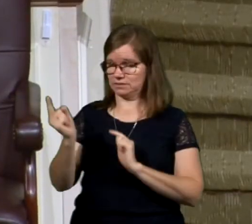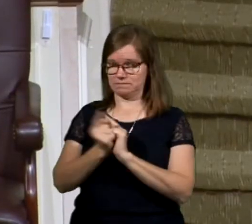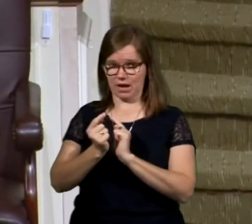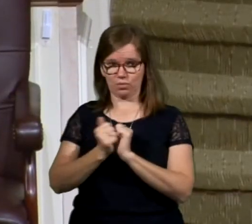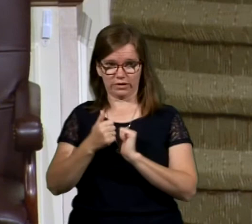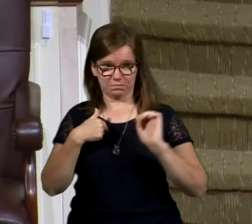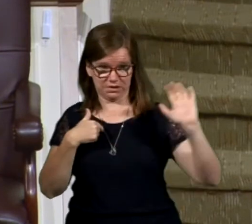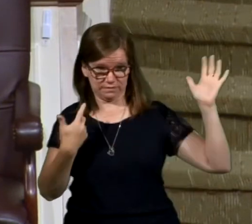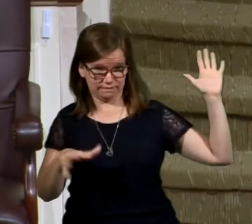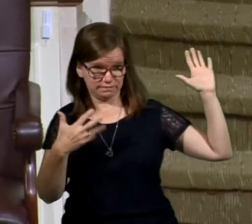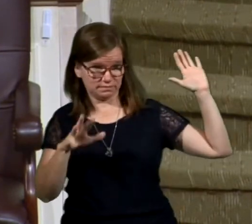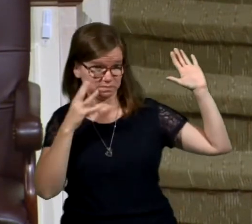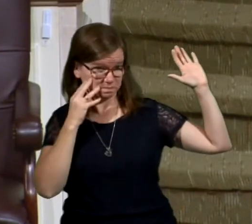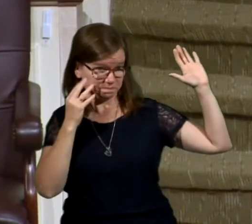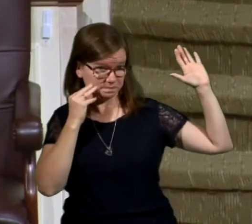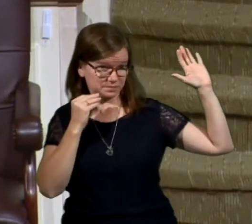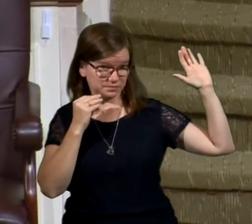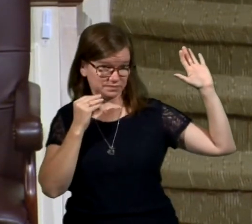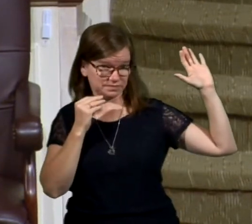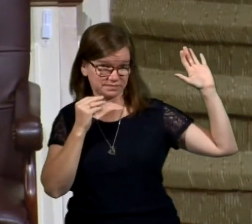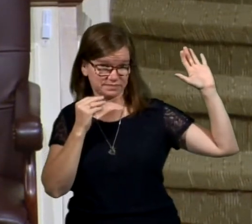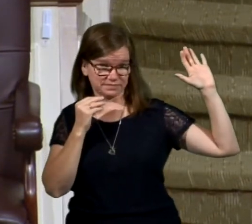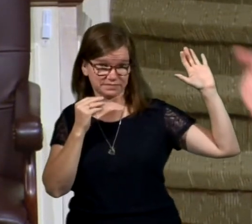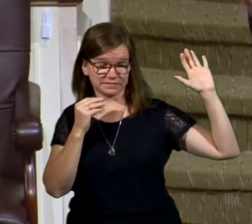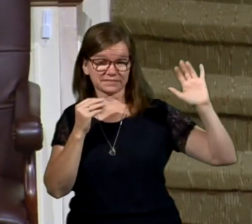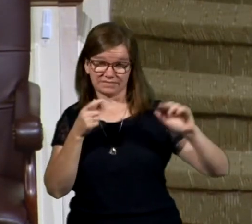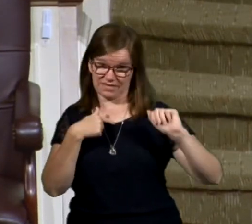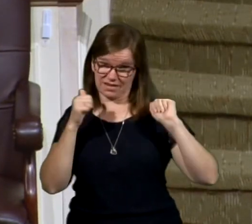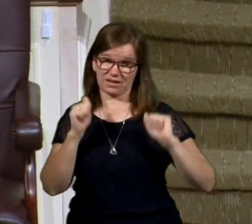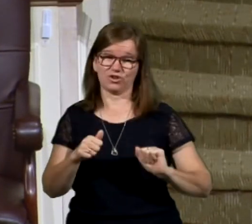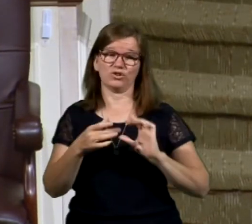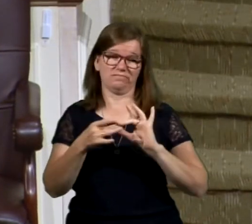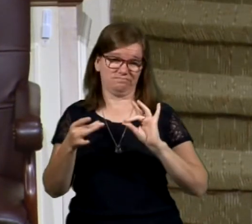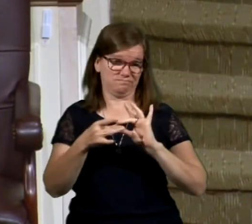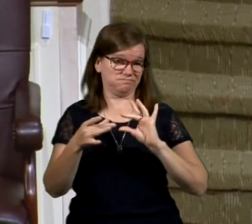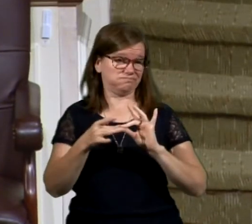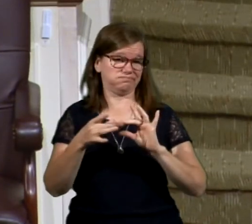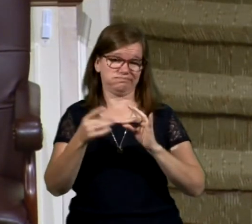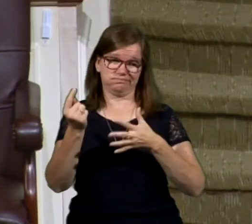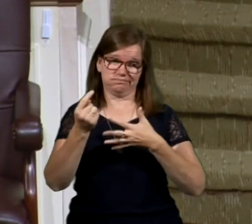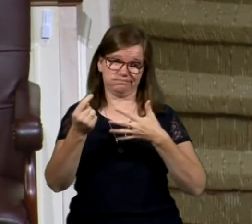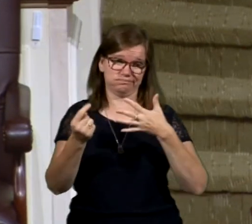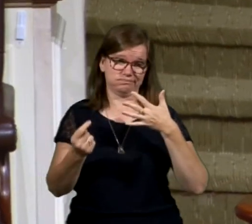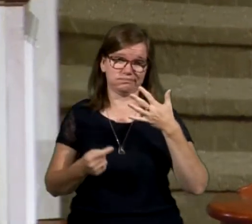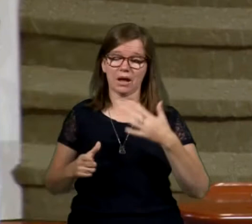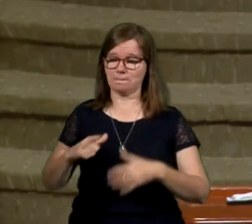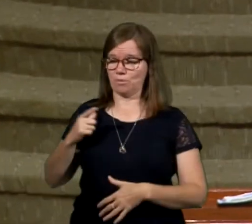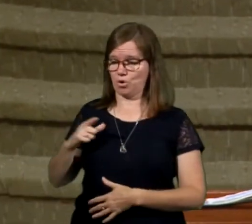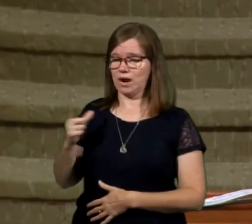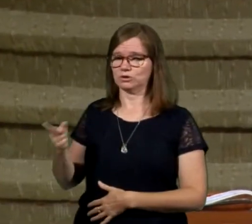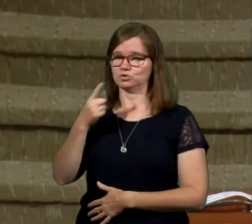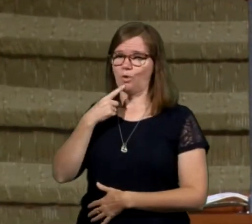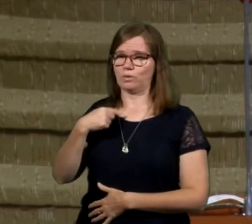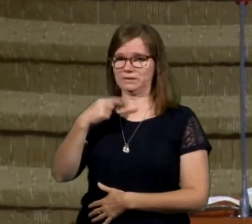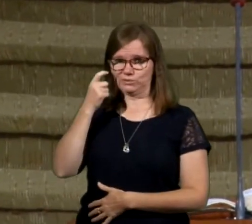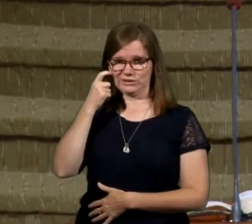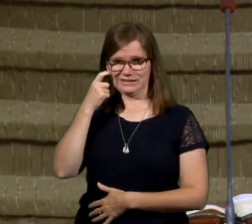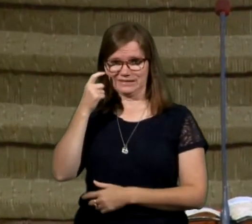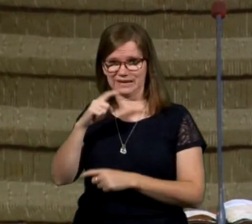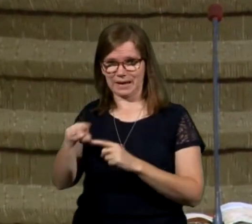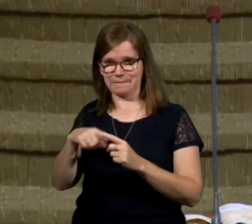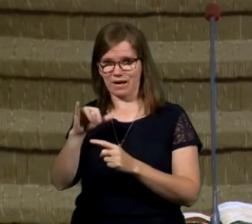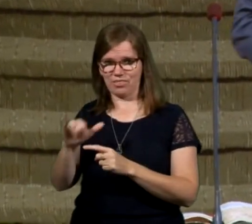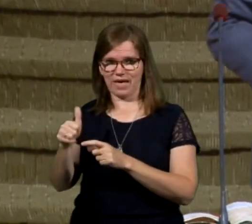would say, I remember a time like that? I can stand here today and tell you things. Brother Eddie was telling me something the other day about that